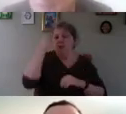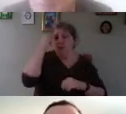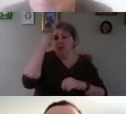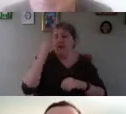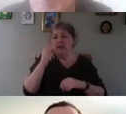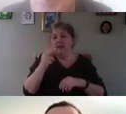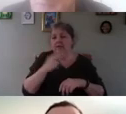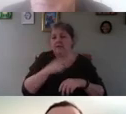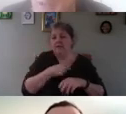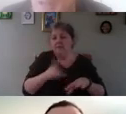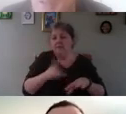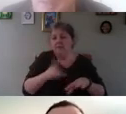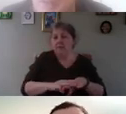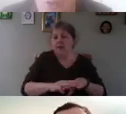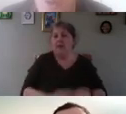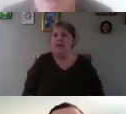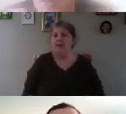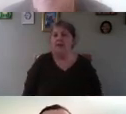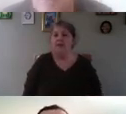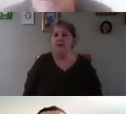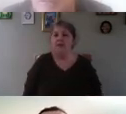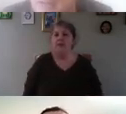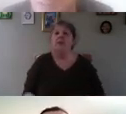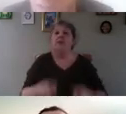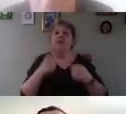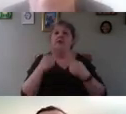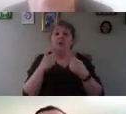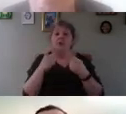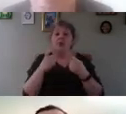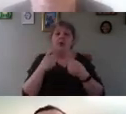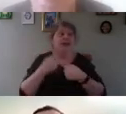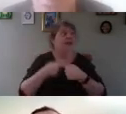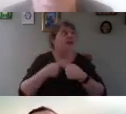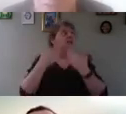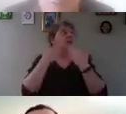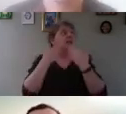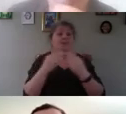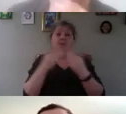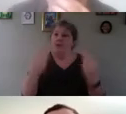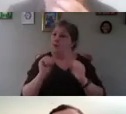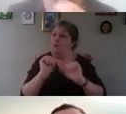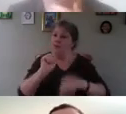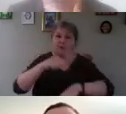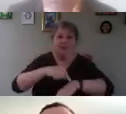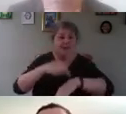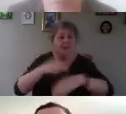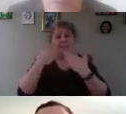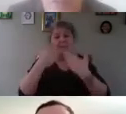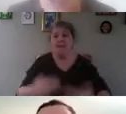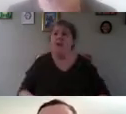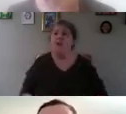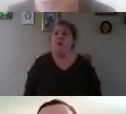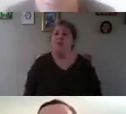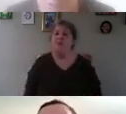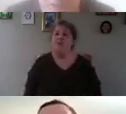okay so I again thank you very much for your time very very valuable